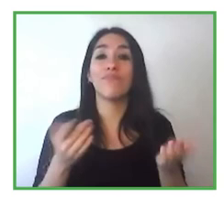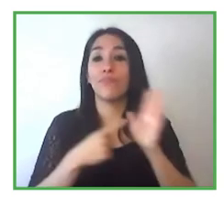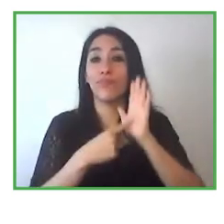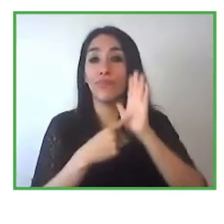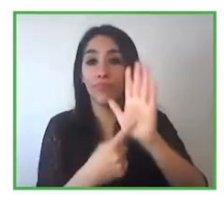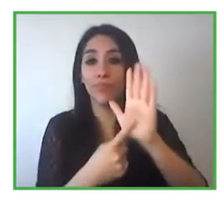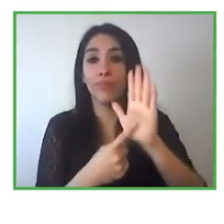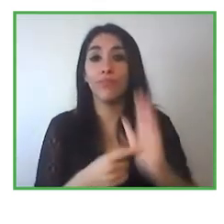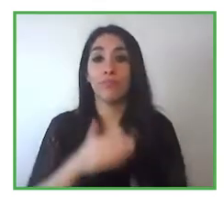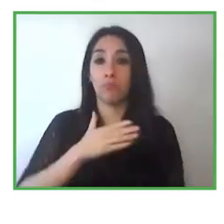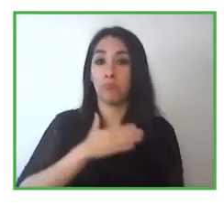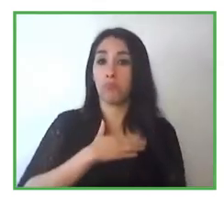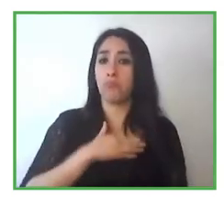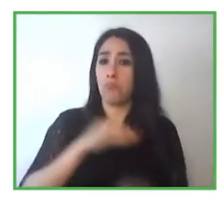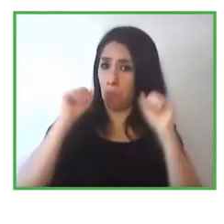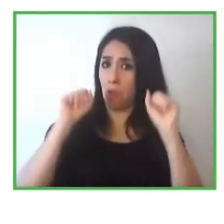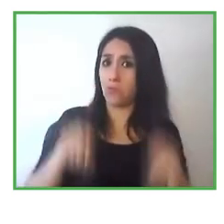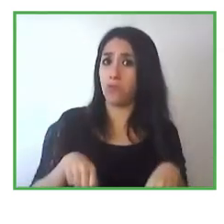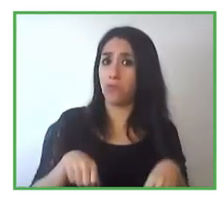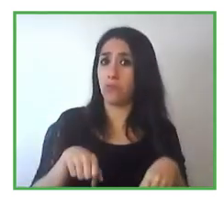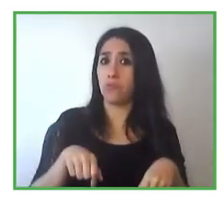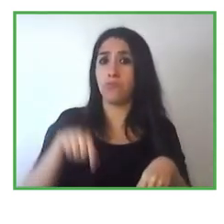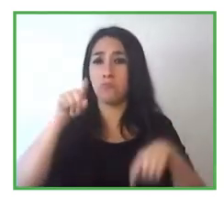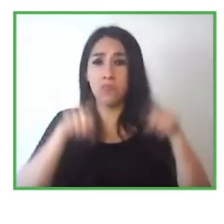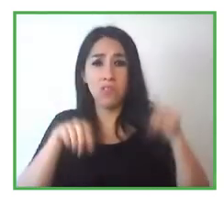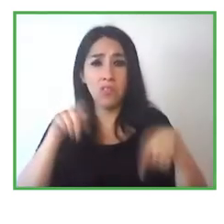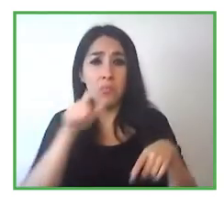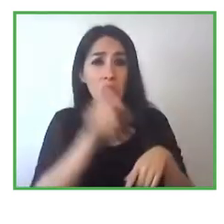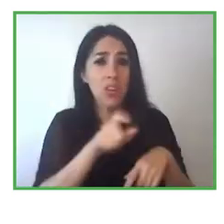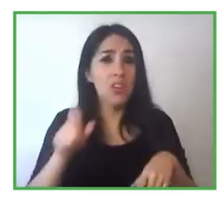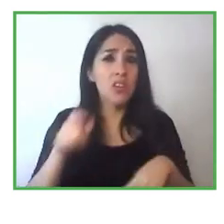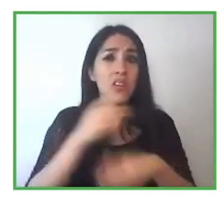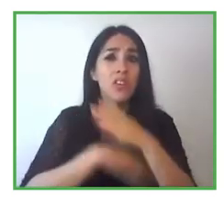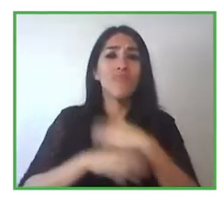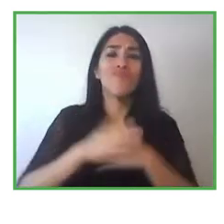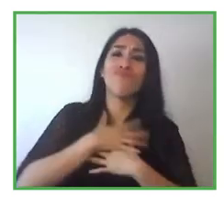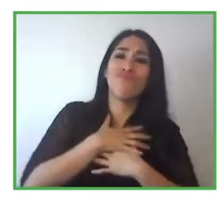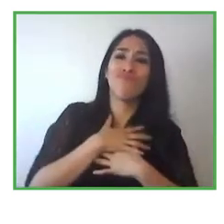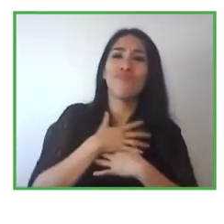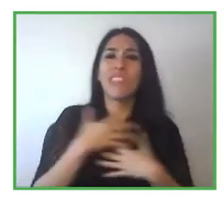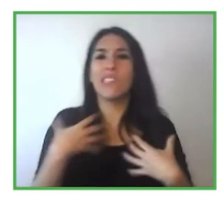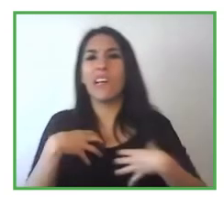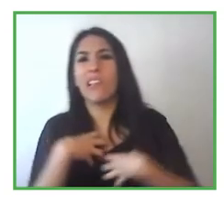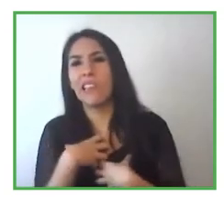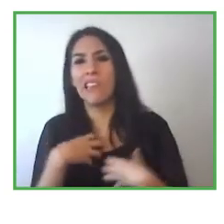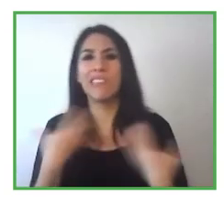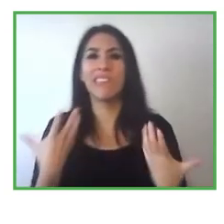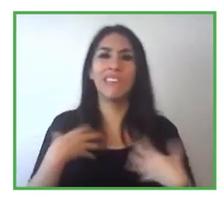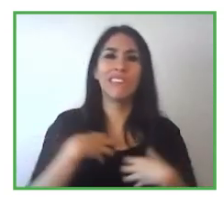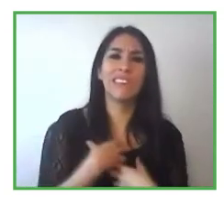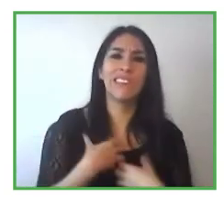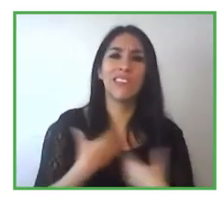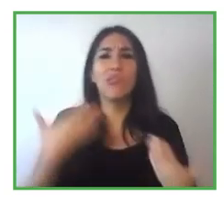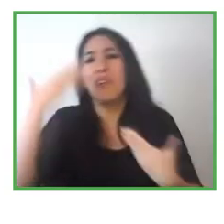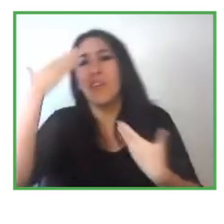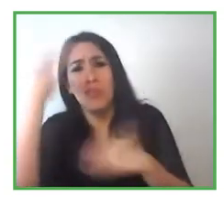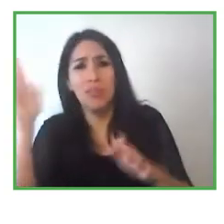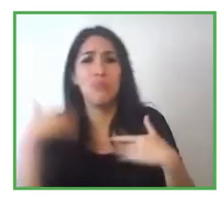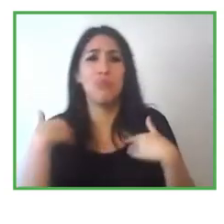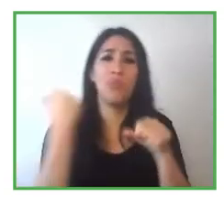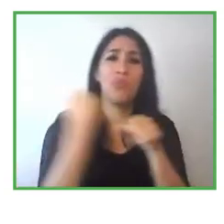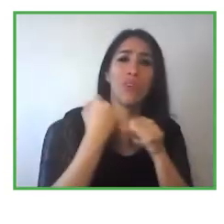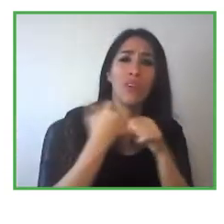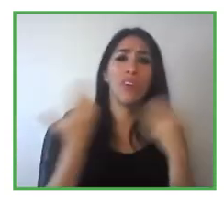showing their potential leaving the fear side and taking that opportunity so that they